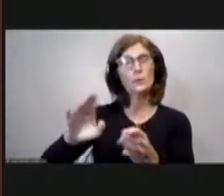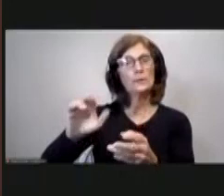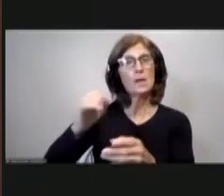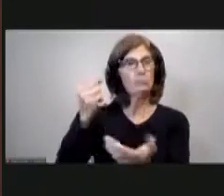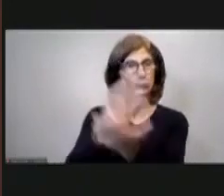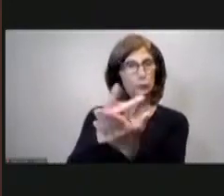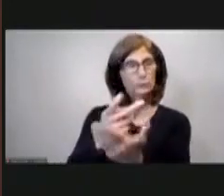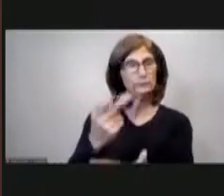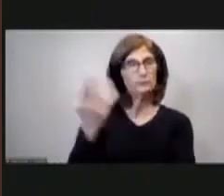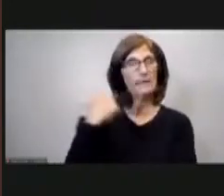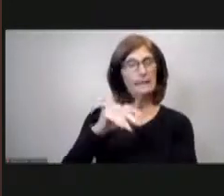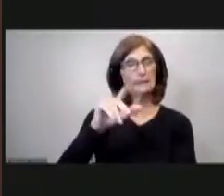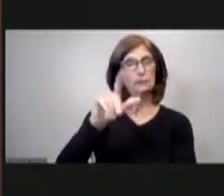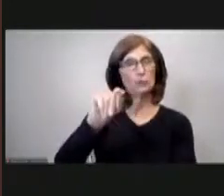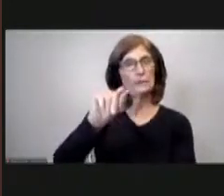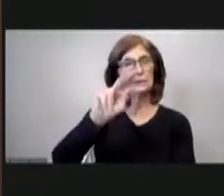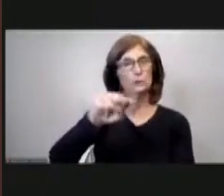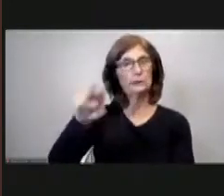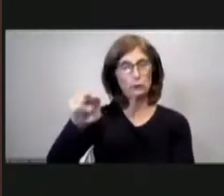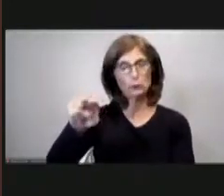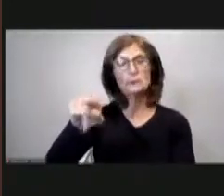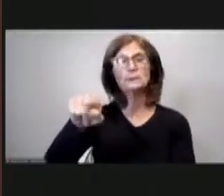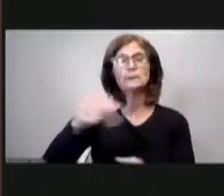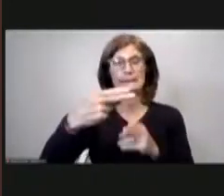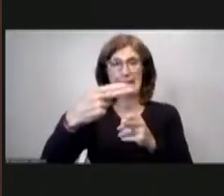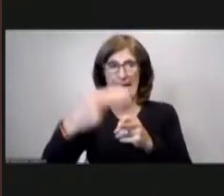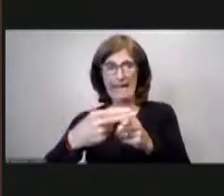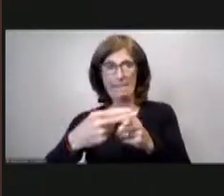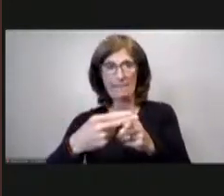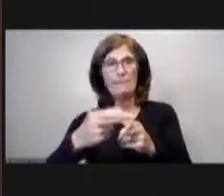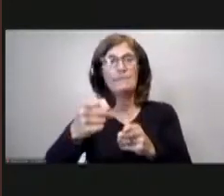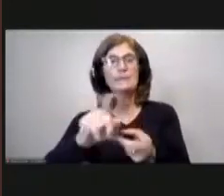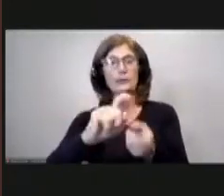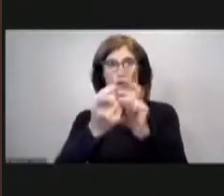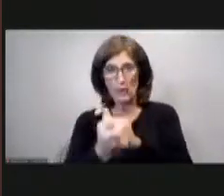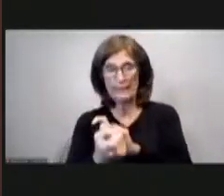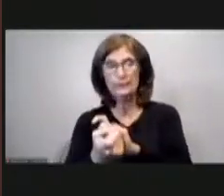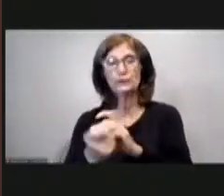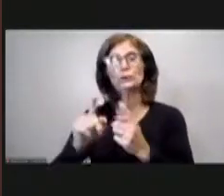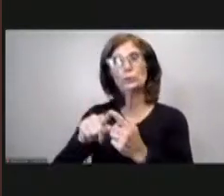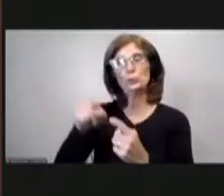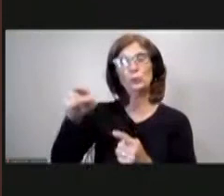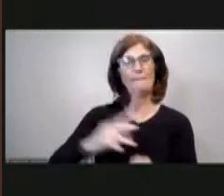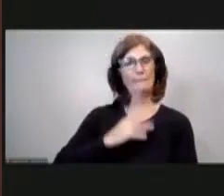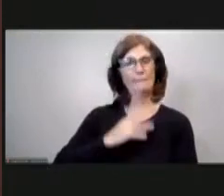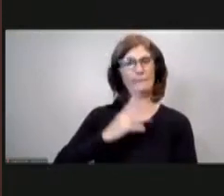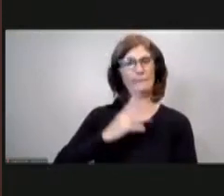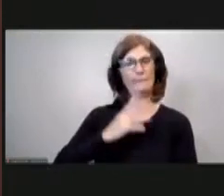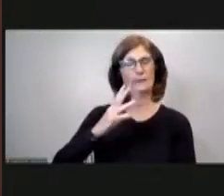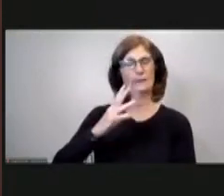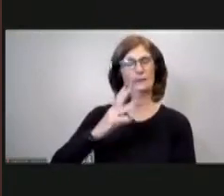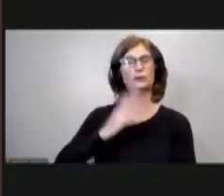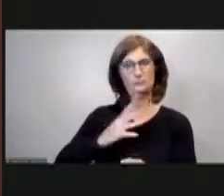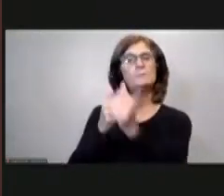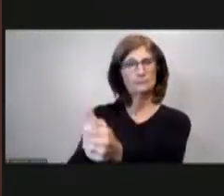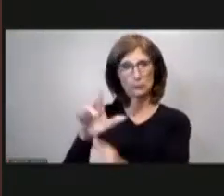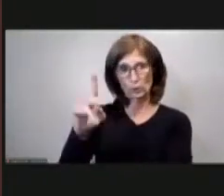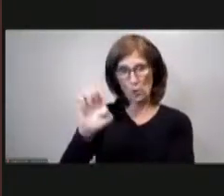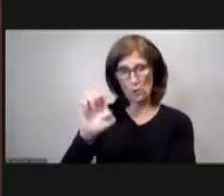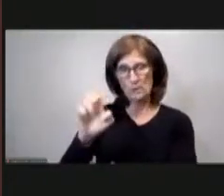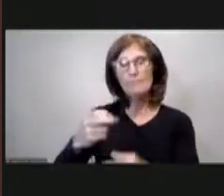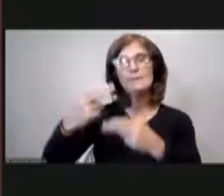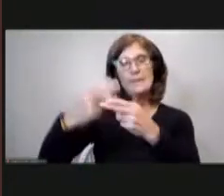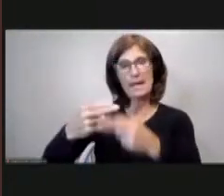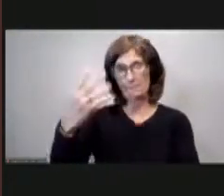2022 the name listed in this ordinance shall be made official in accordance with the pittsburgh code title for public